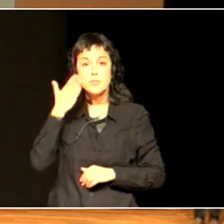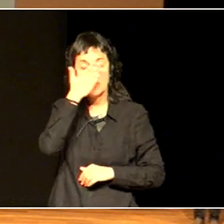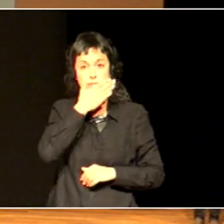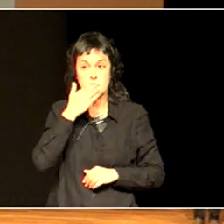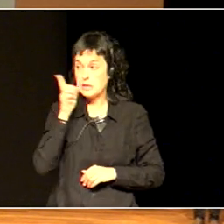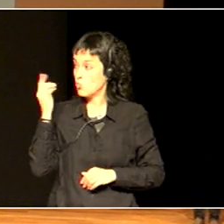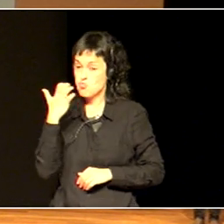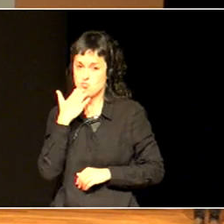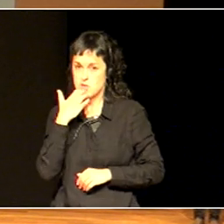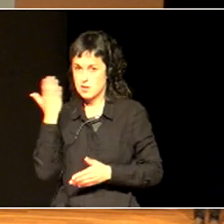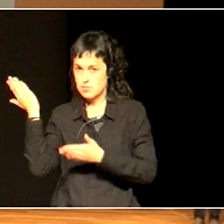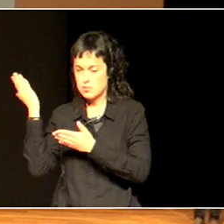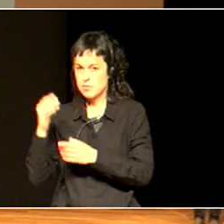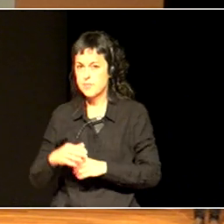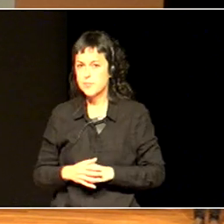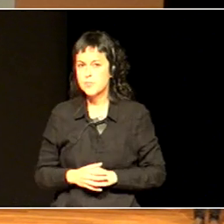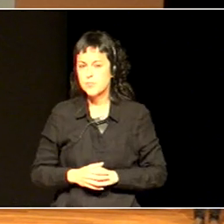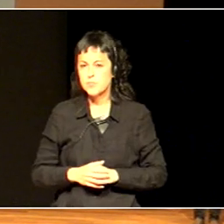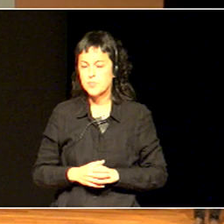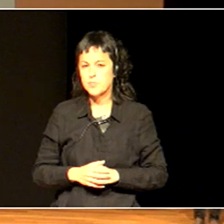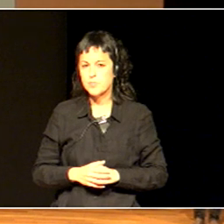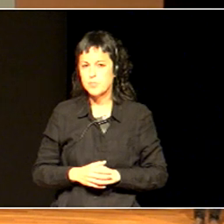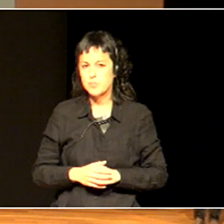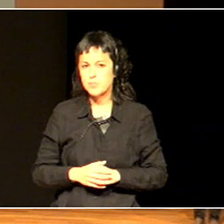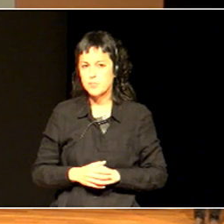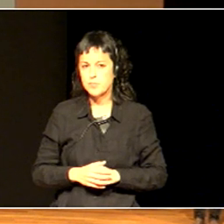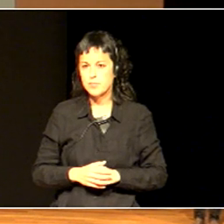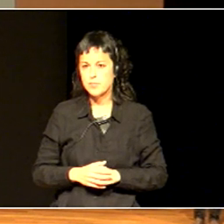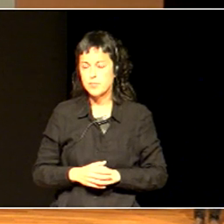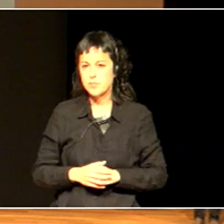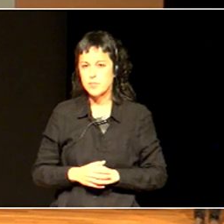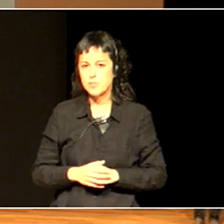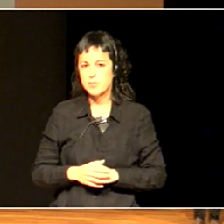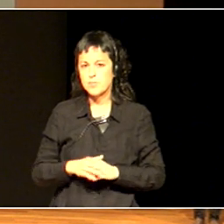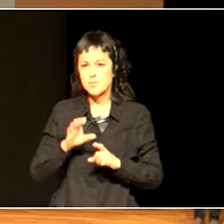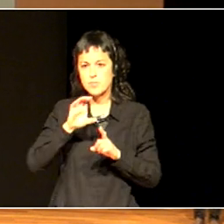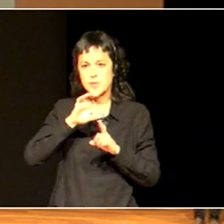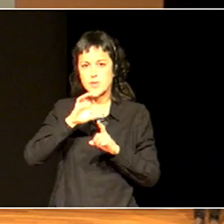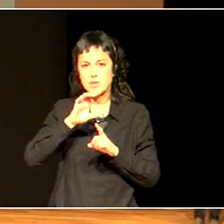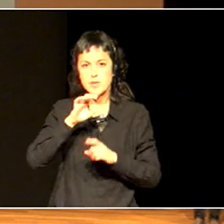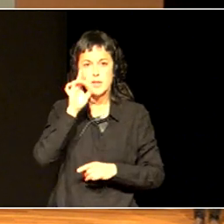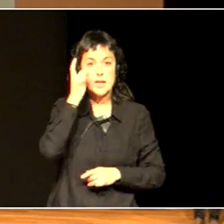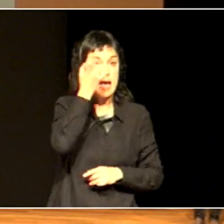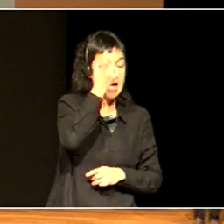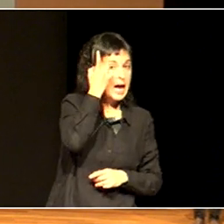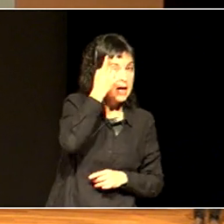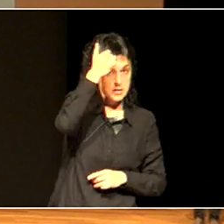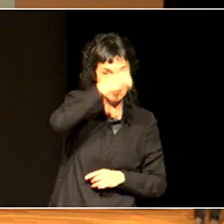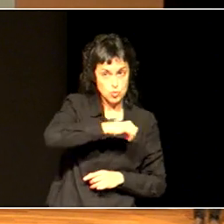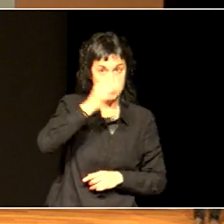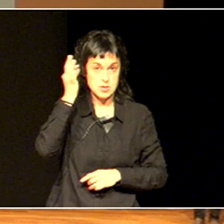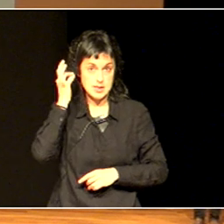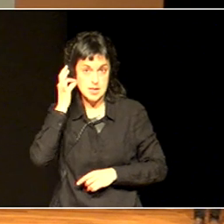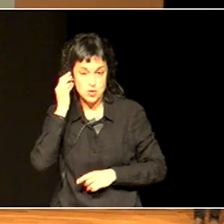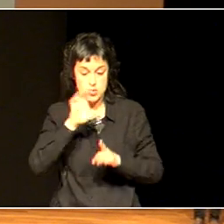a community of children. In this school, whenever you went into a classroom,